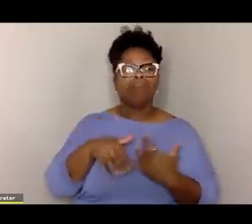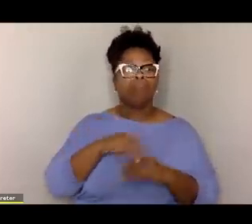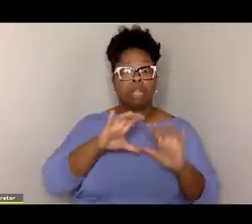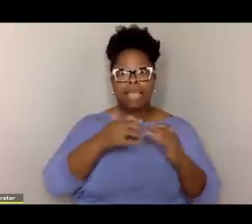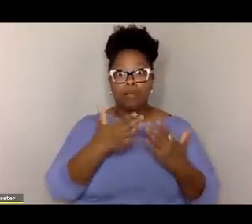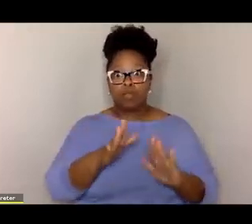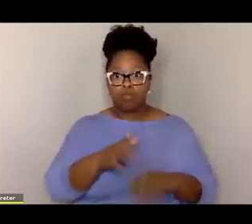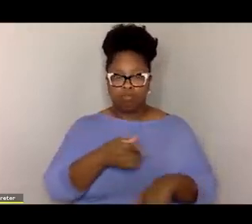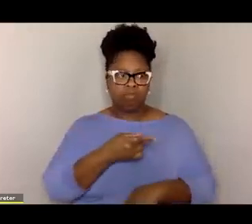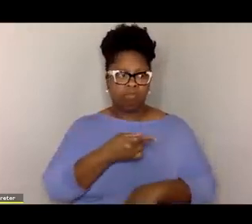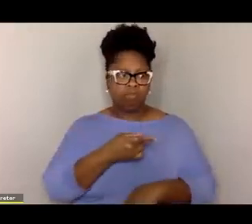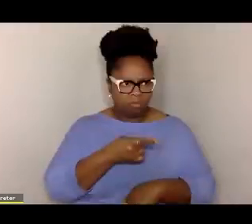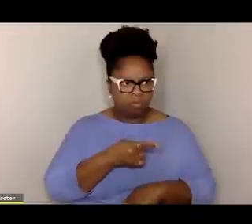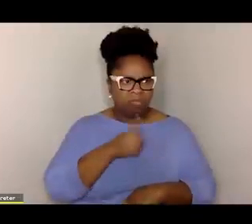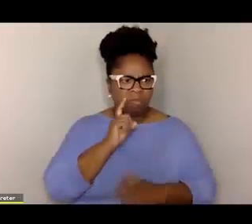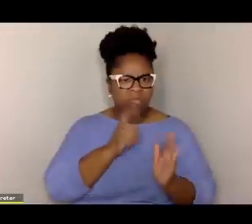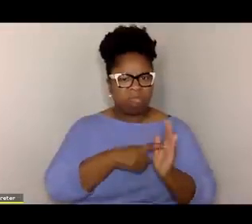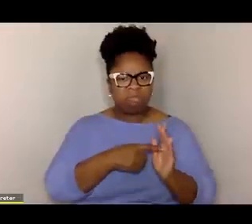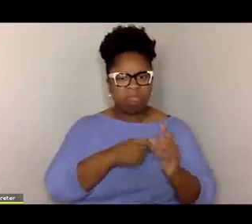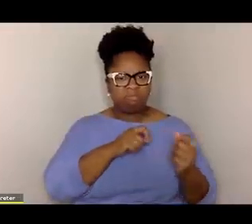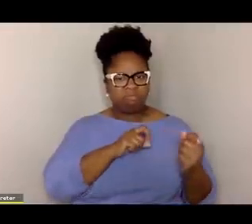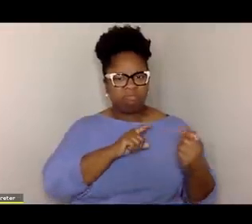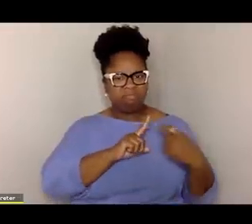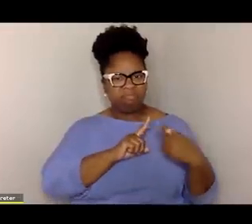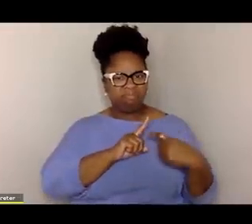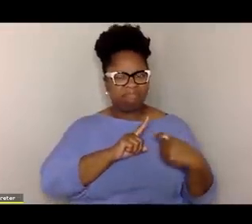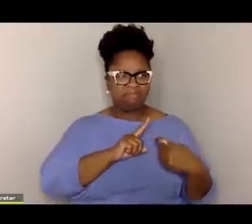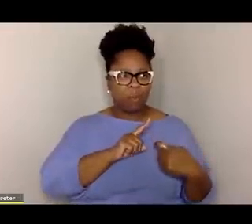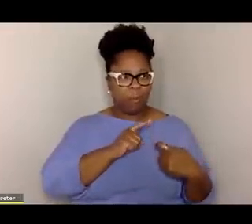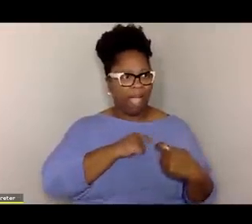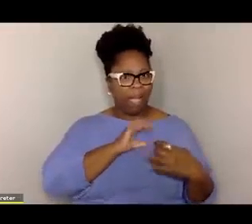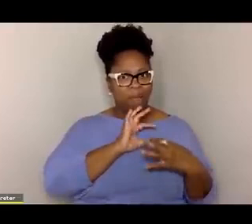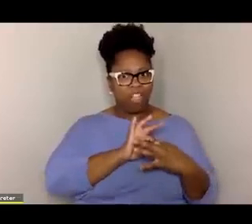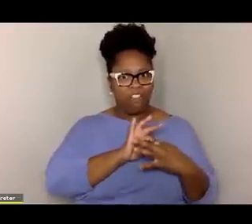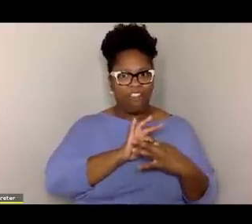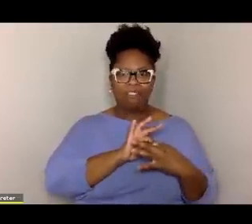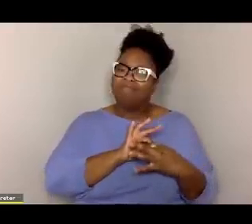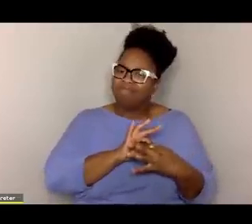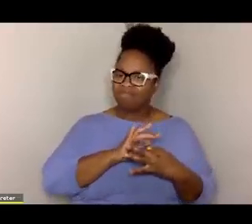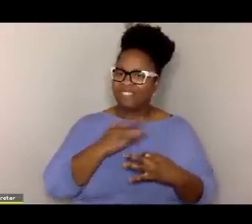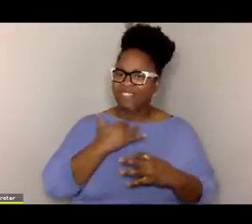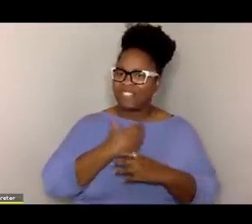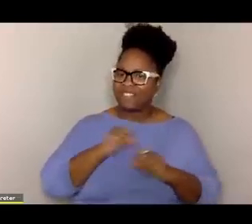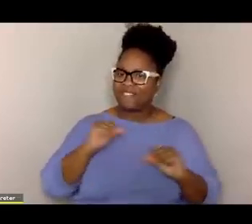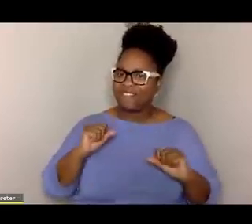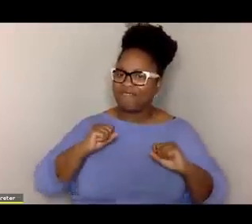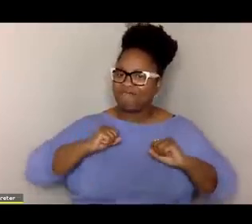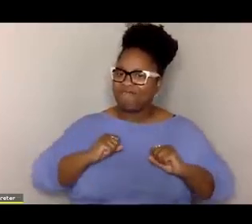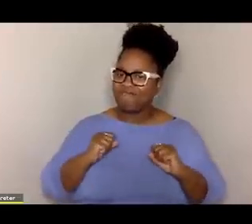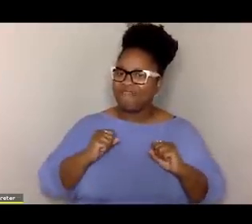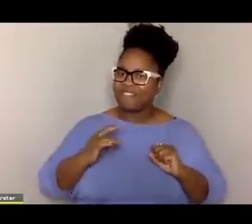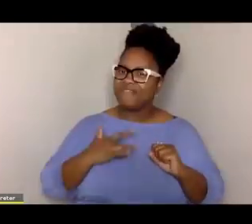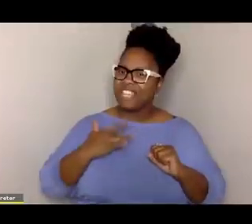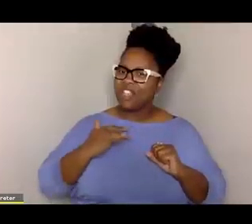so if you're getting signals from the people in your classroom, for example, that you belong, you feel safe,